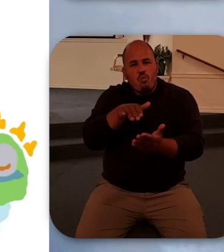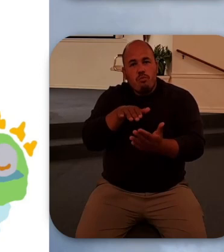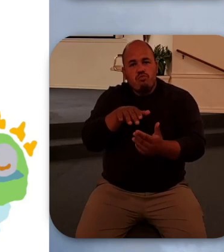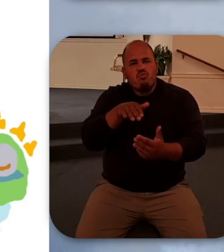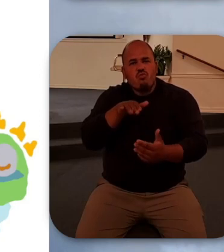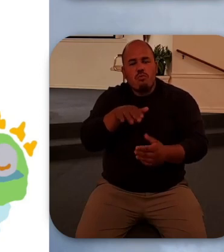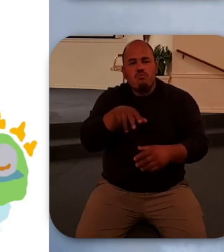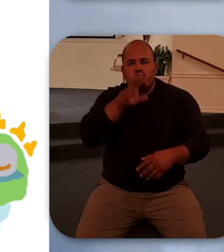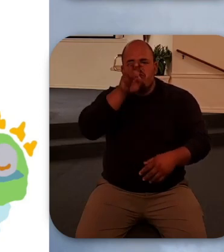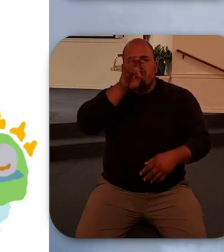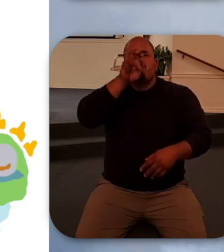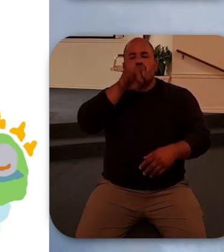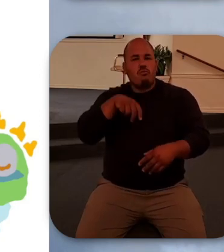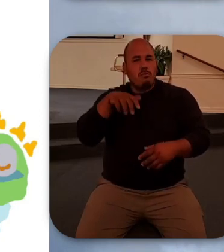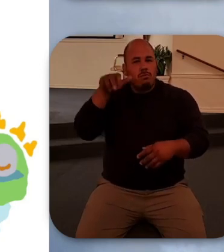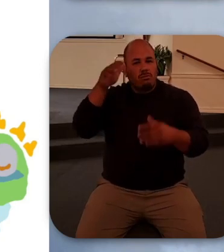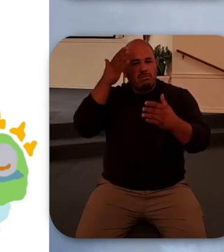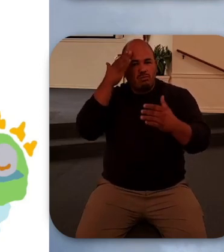irritated? Kind of a